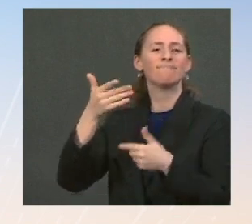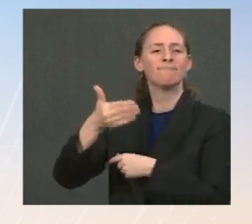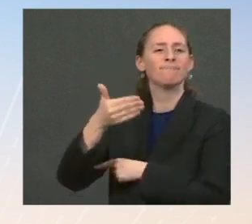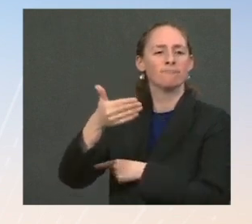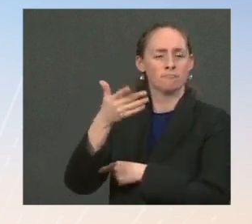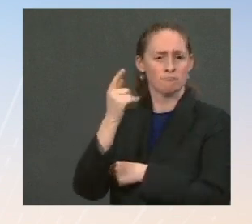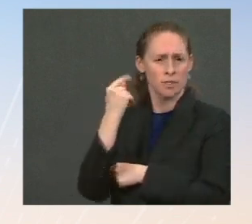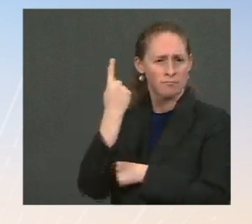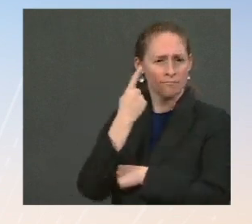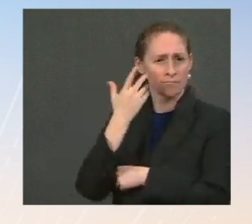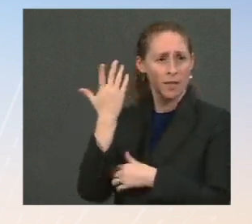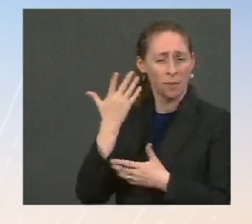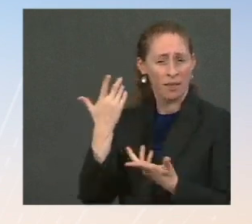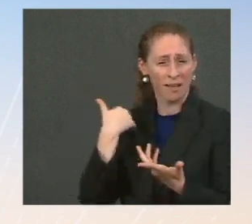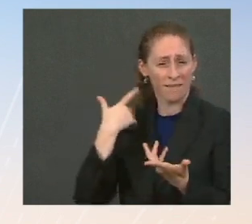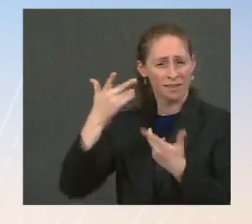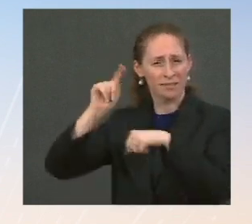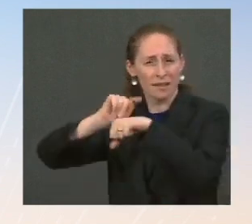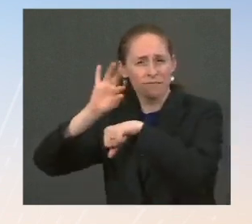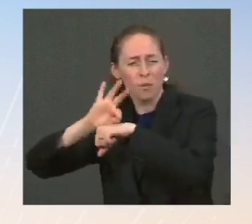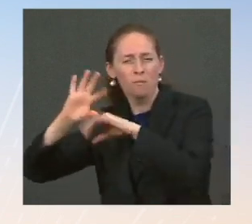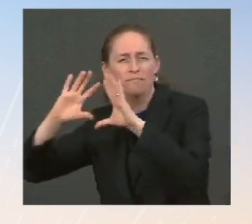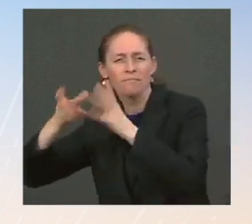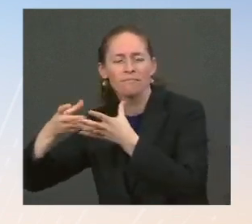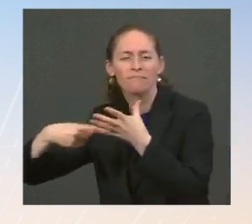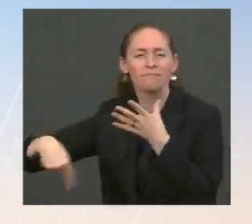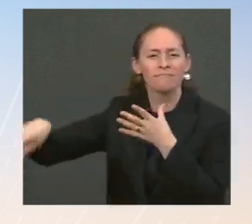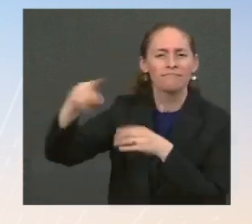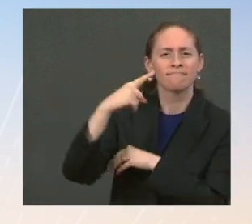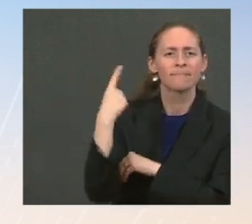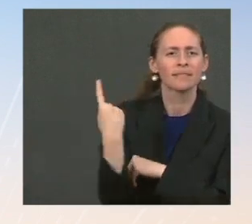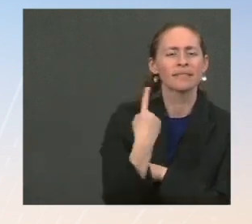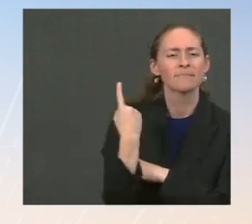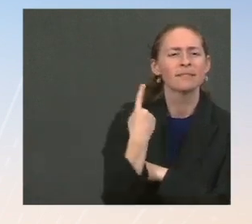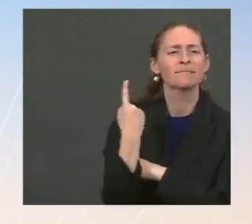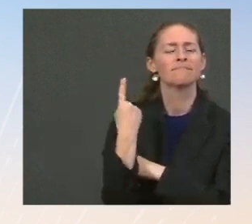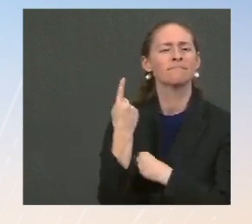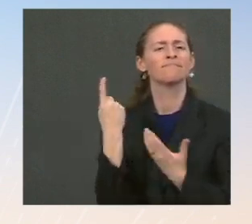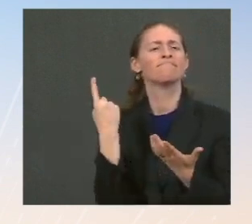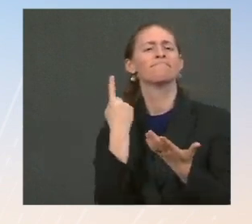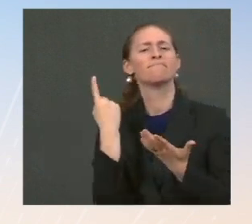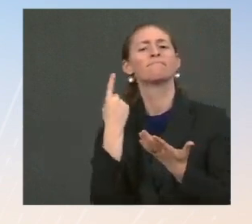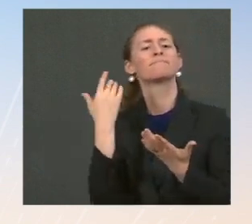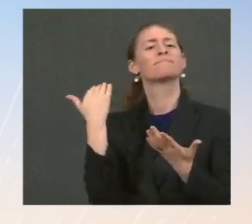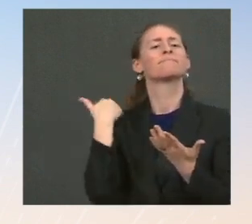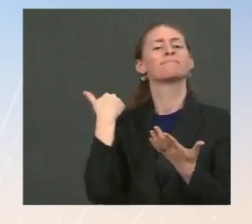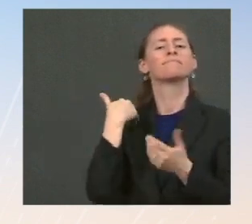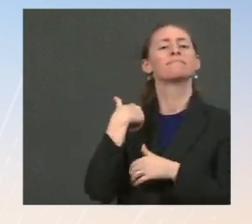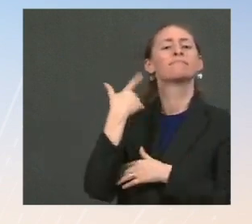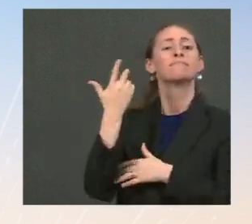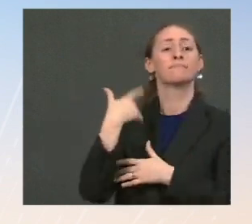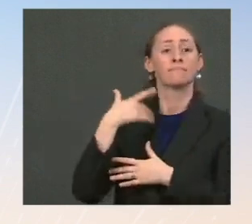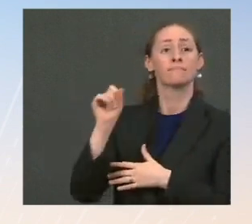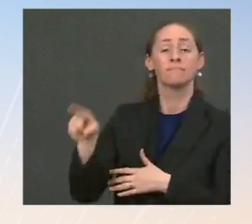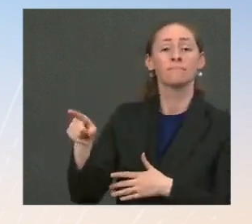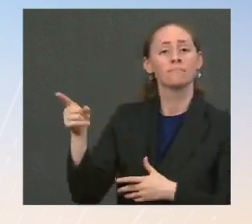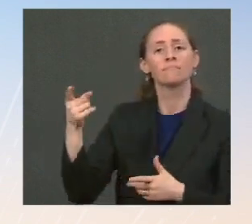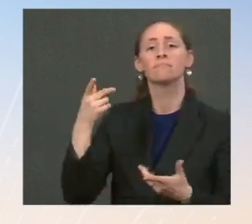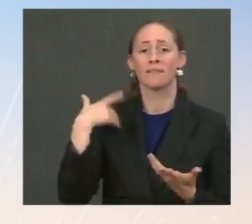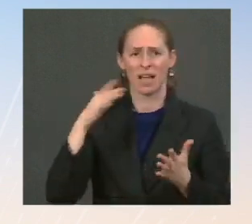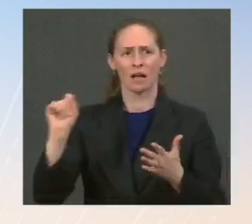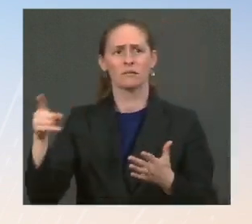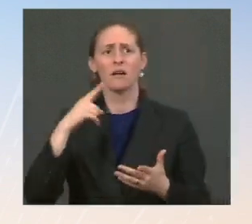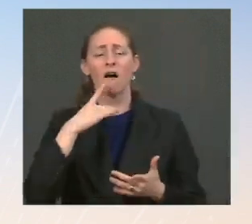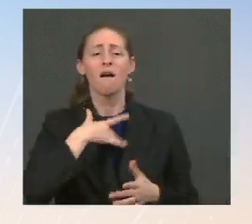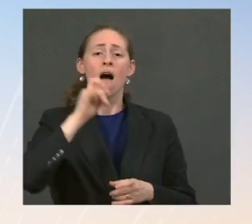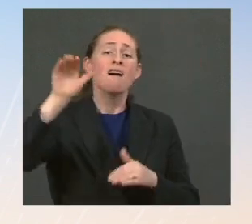task force where the victims can go and call? Because right now, when I'm talking to the victims, they're saying they have to fight a skeptical bureaucracy. They don't